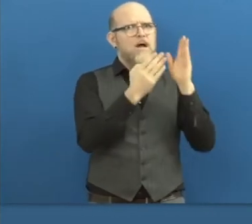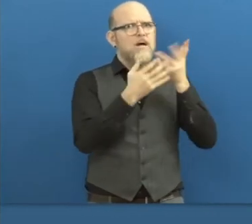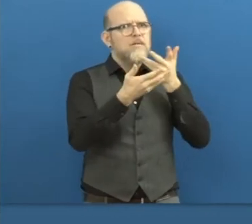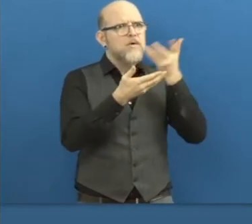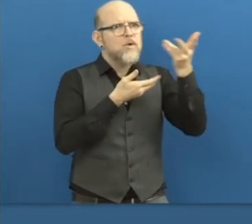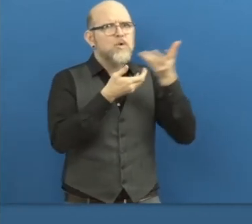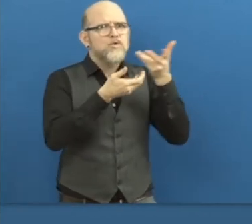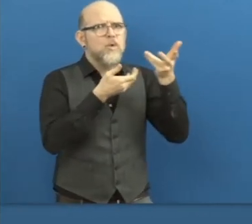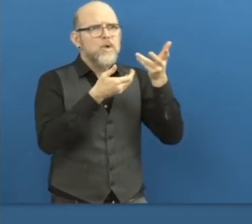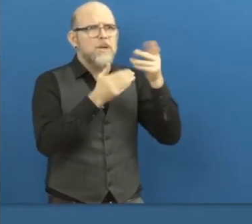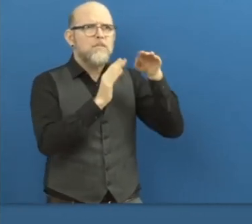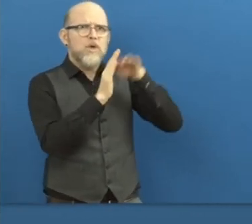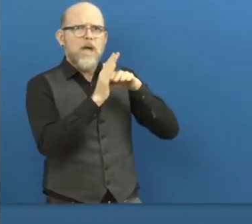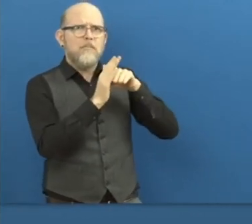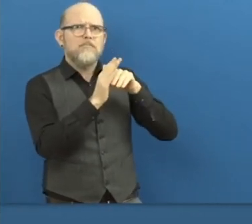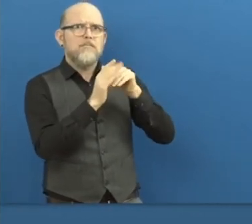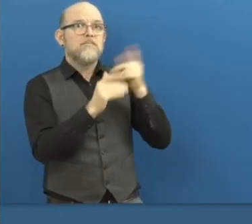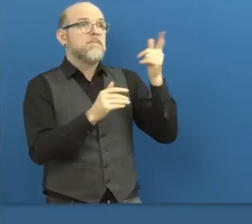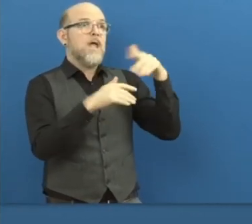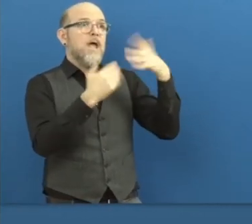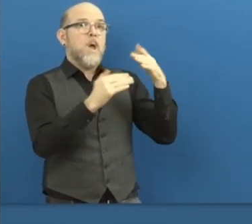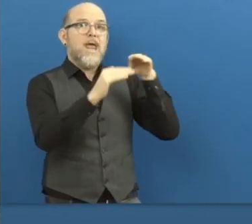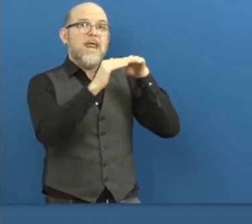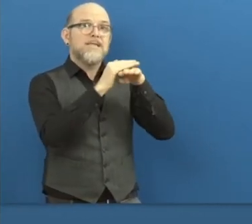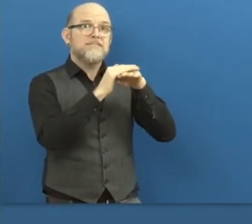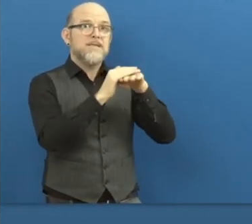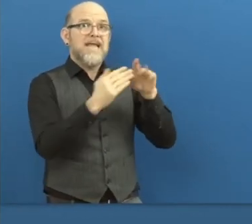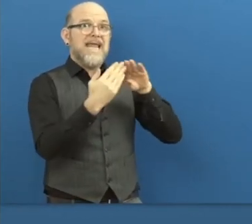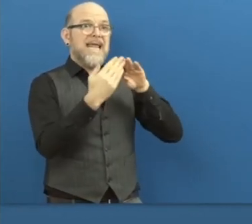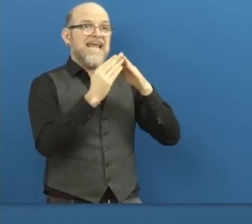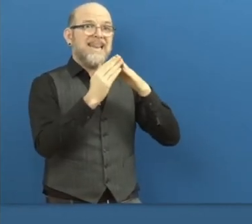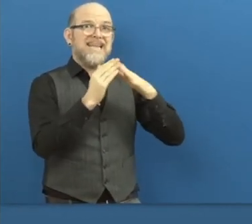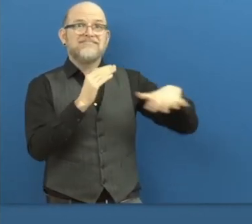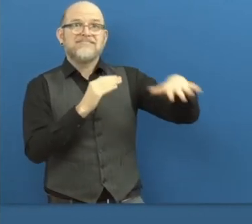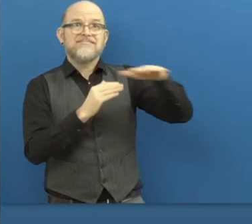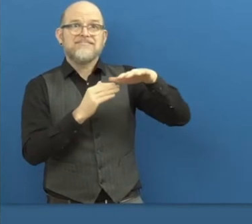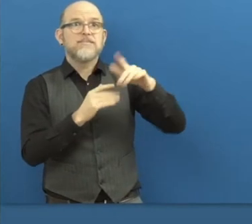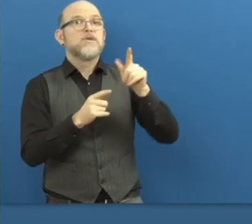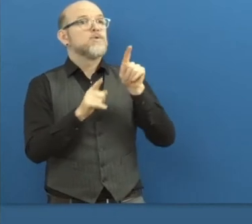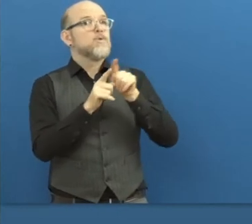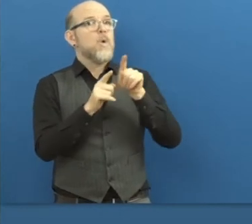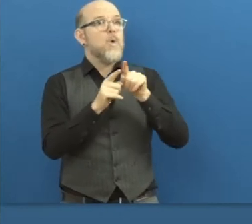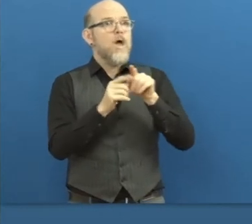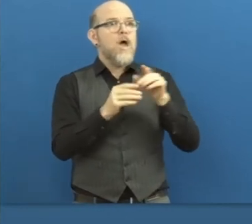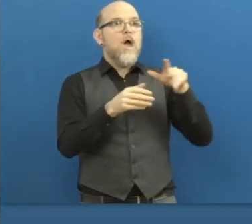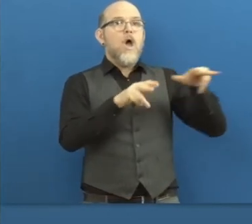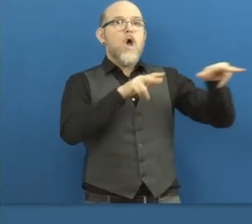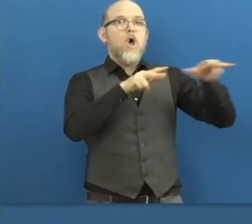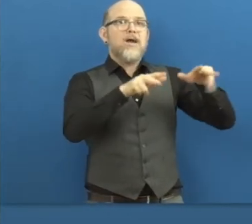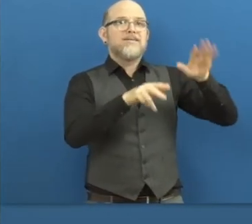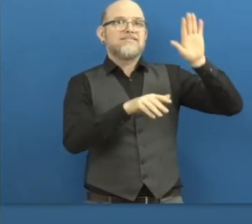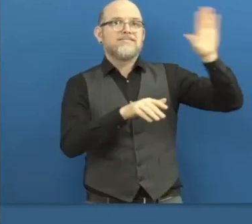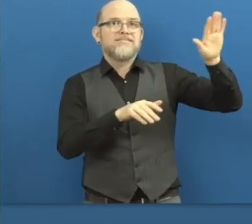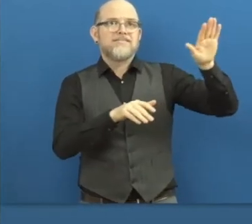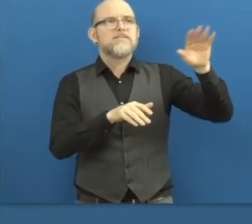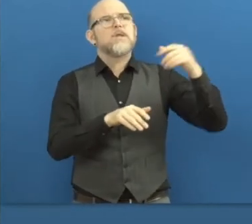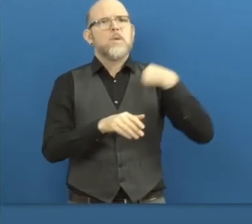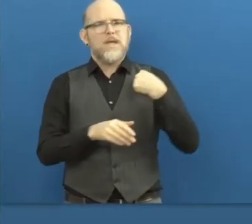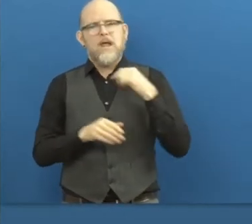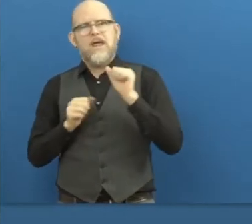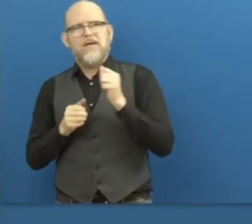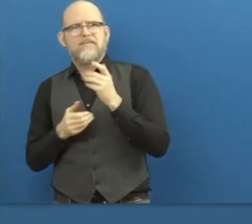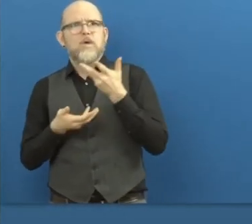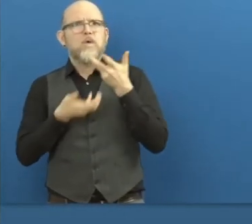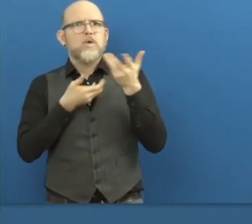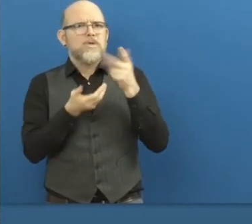that also cover accessibility, not only of cities, but also of organizations. Or we will consult in